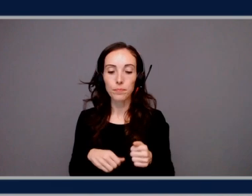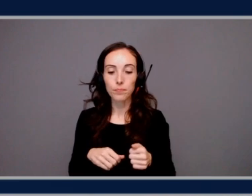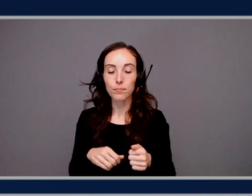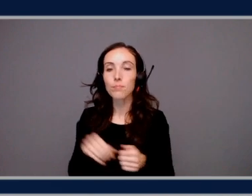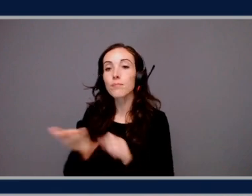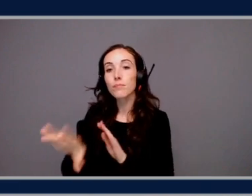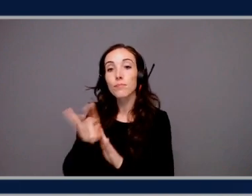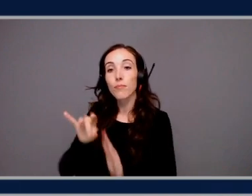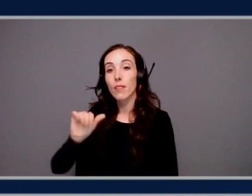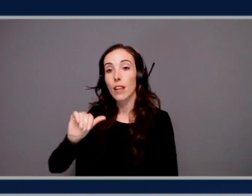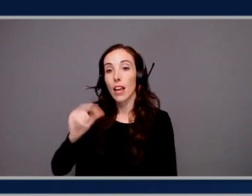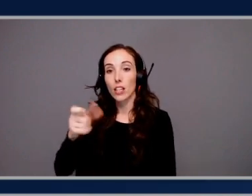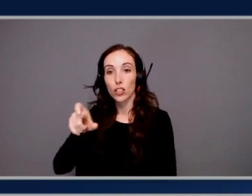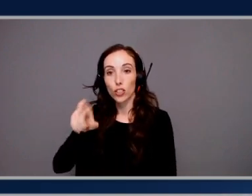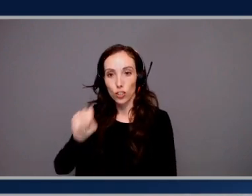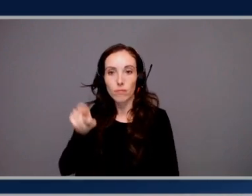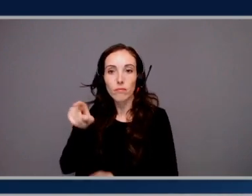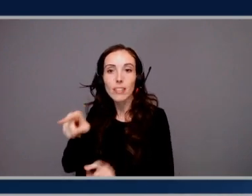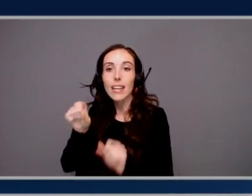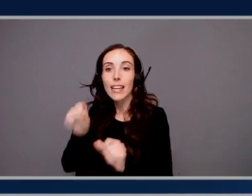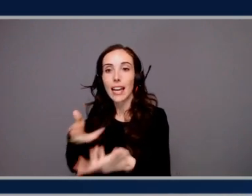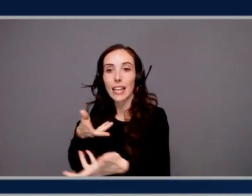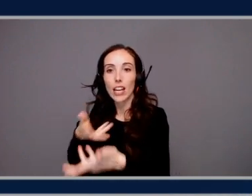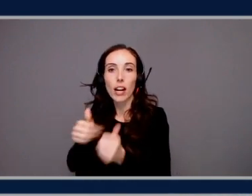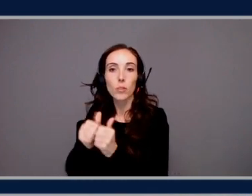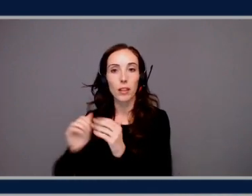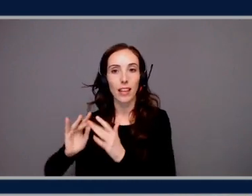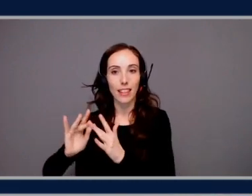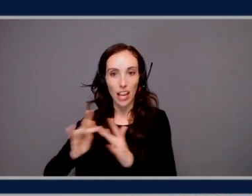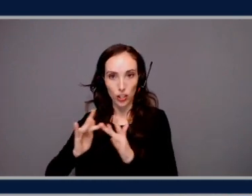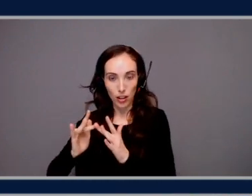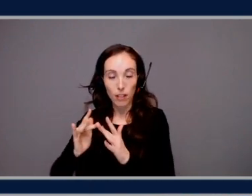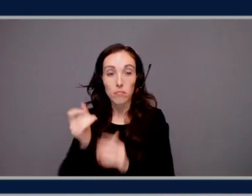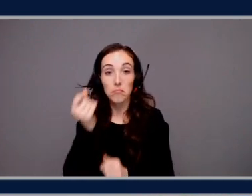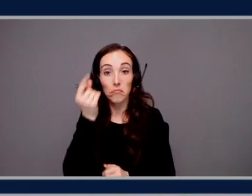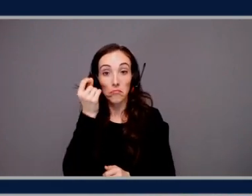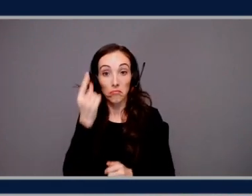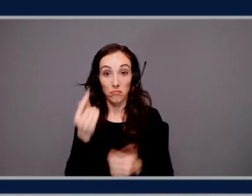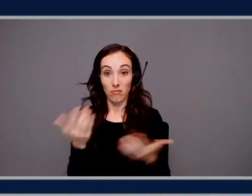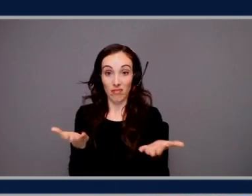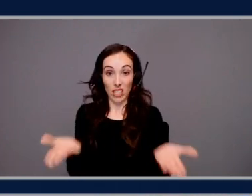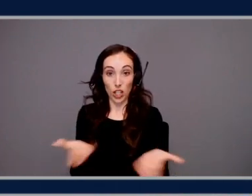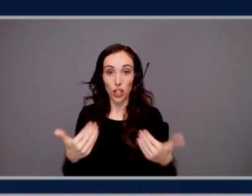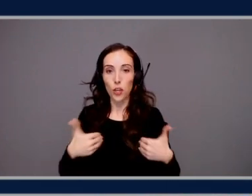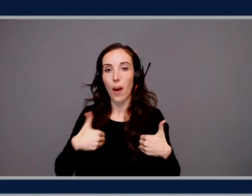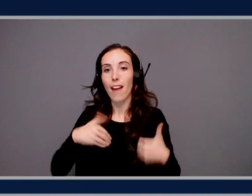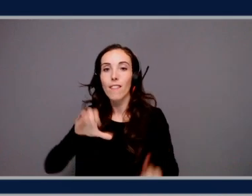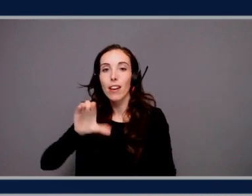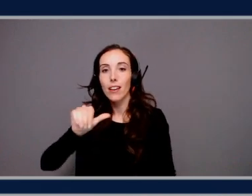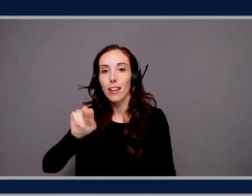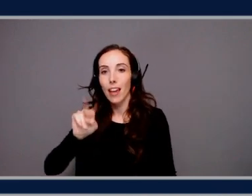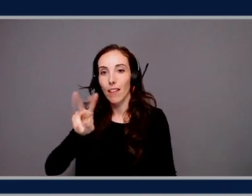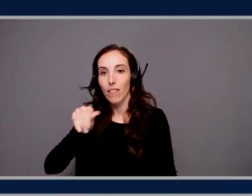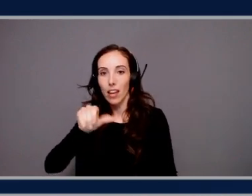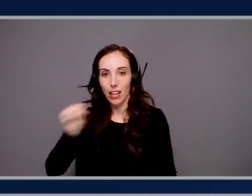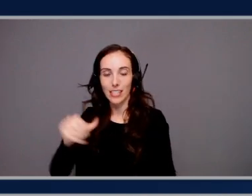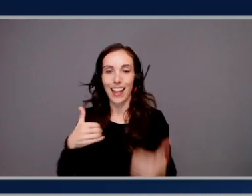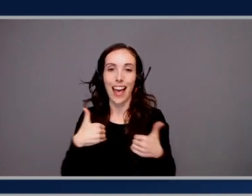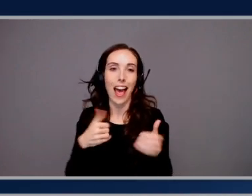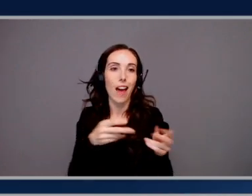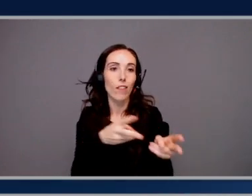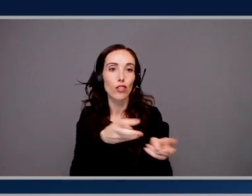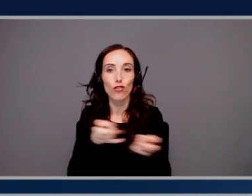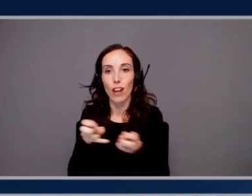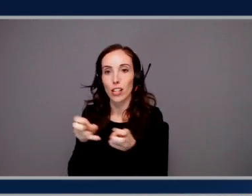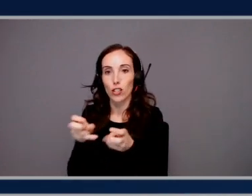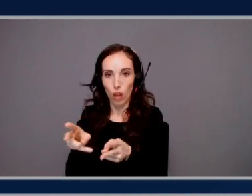that can interact with the Internet. Okay. And so what you have here is our Tailwinds canvas. It is a drag-and-drop interface where you can add